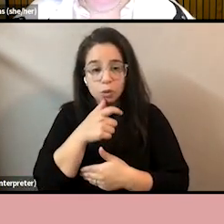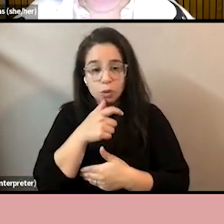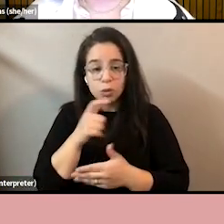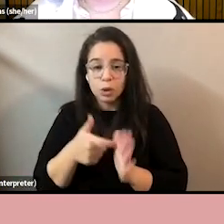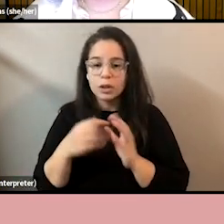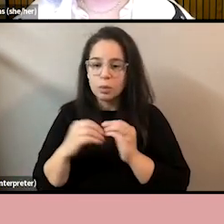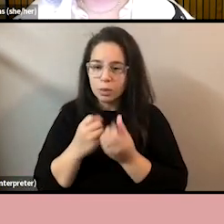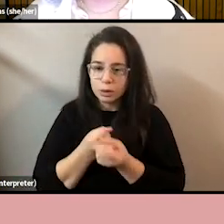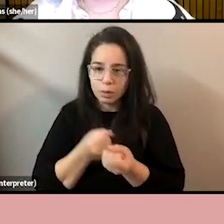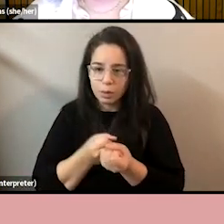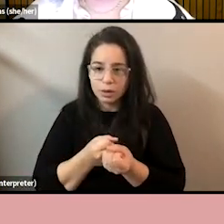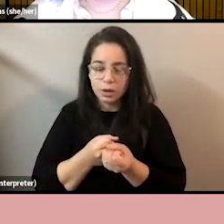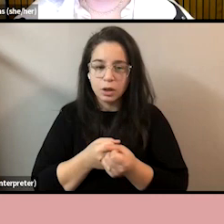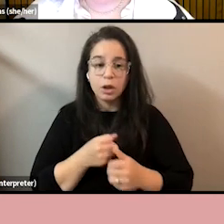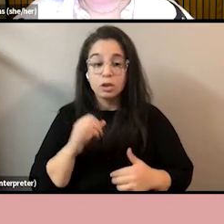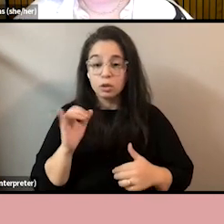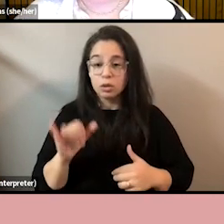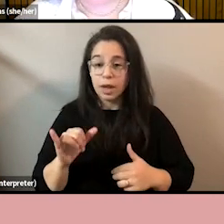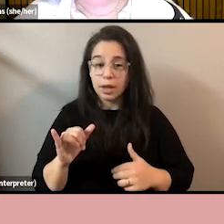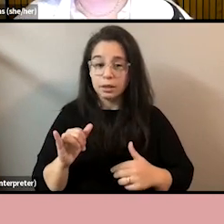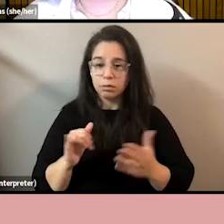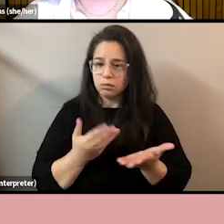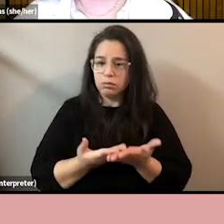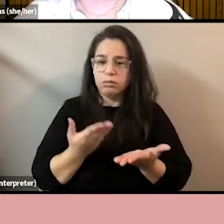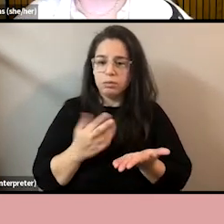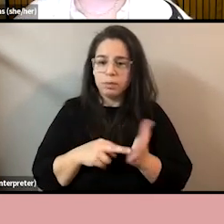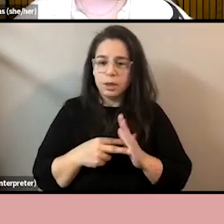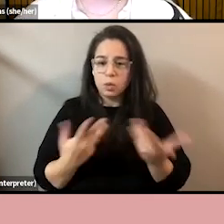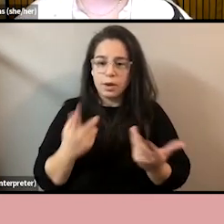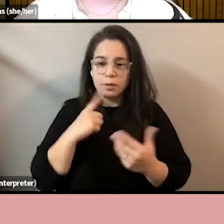gap actually mean for black women in their working lives?